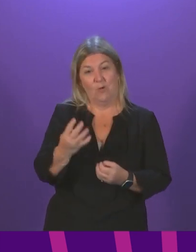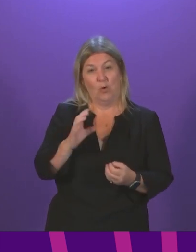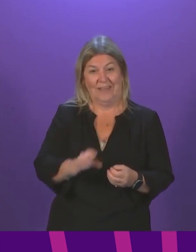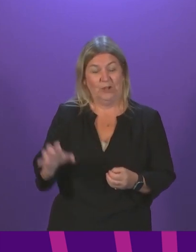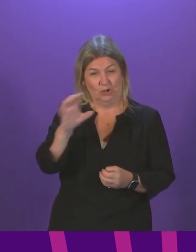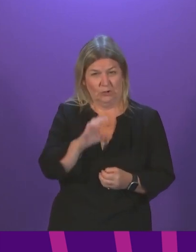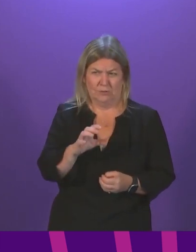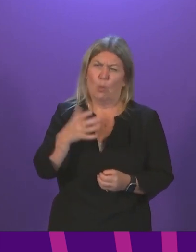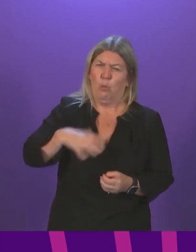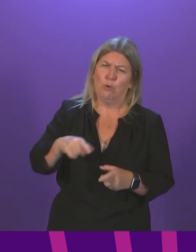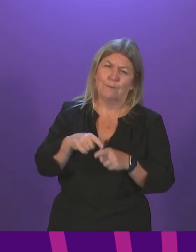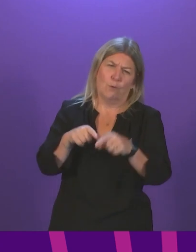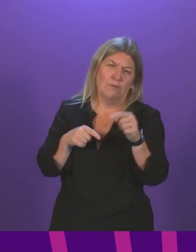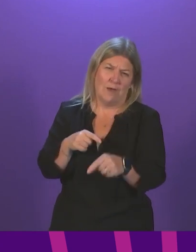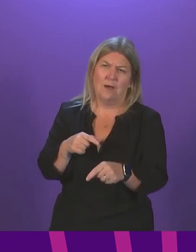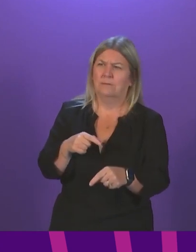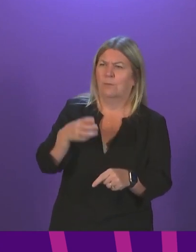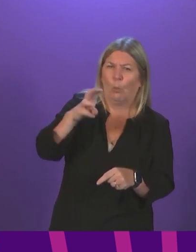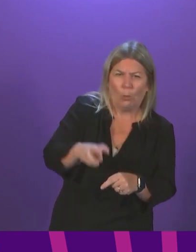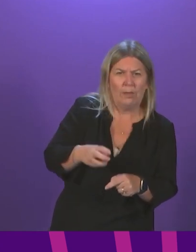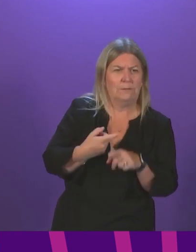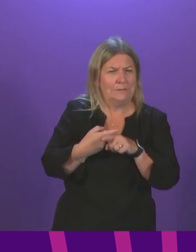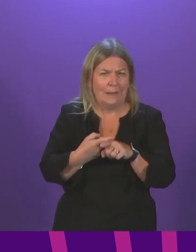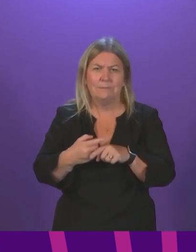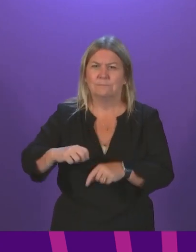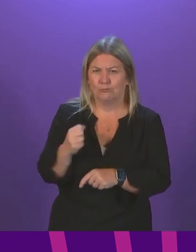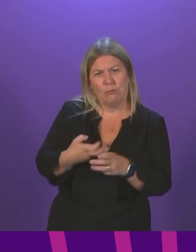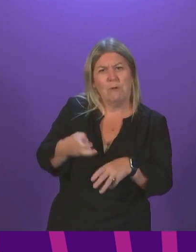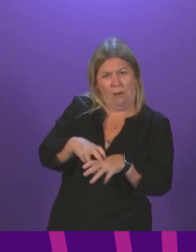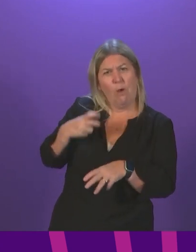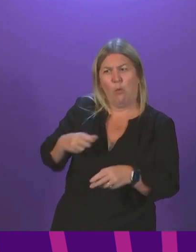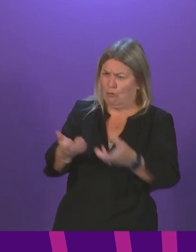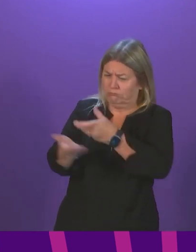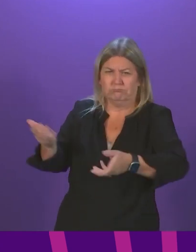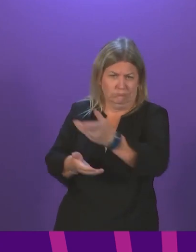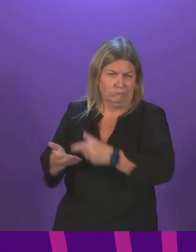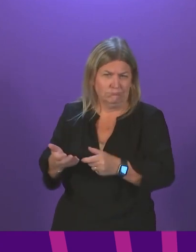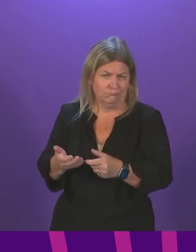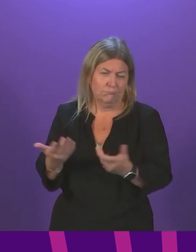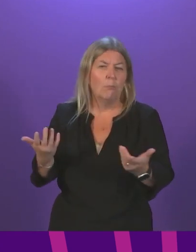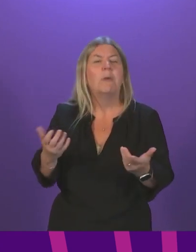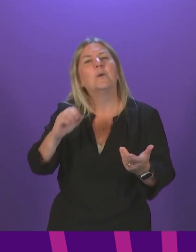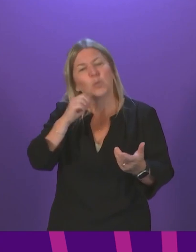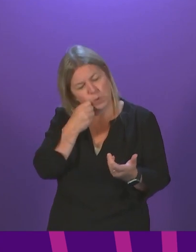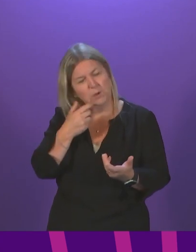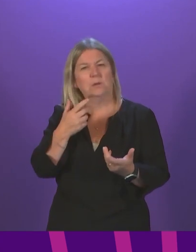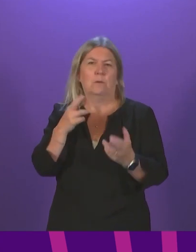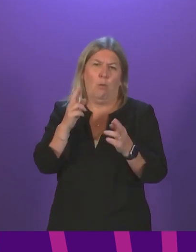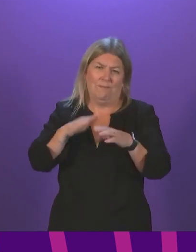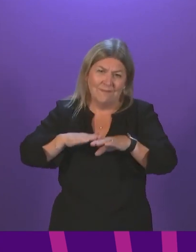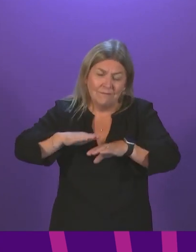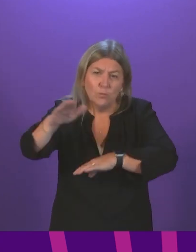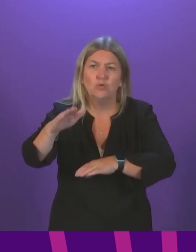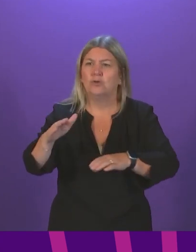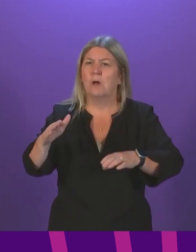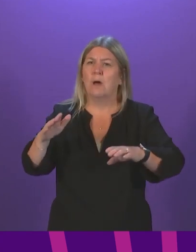basis wherever we possibly can, but we will aim to make further announcements on any future changes on a Four Nations basis, hopefully after